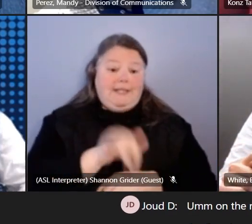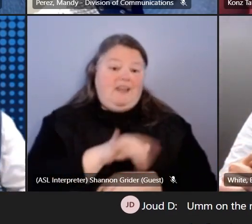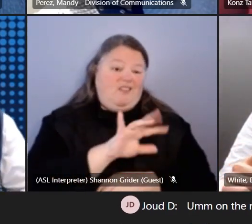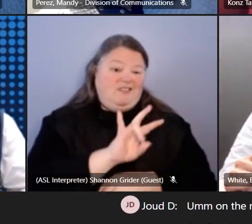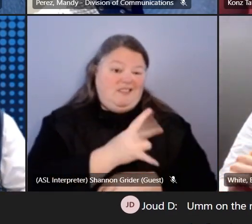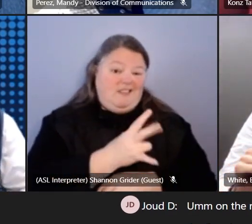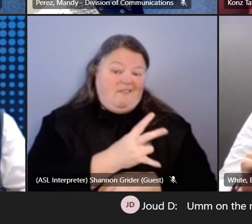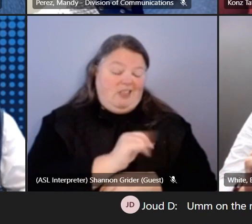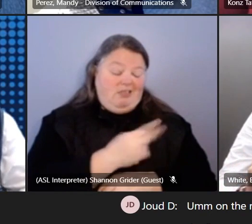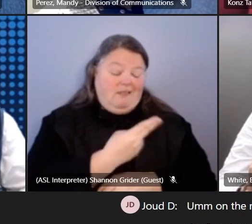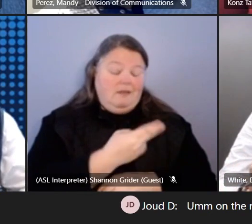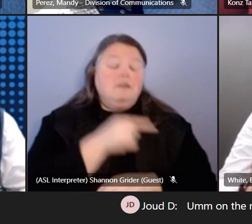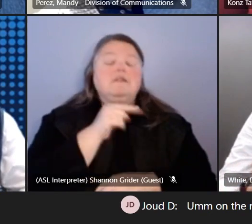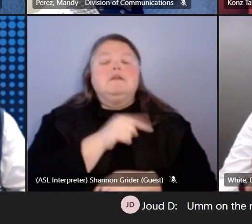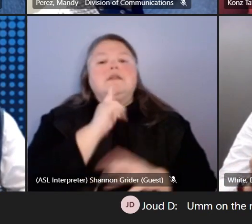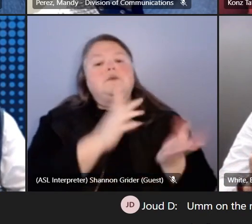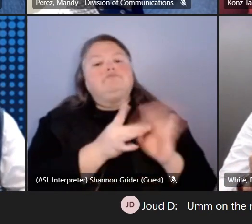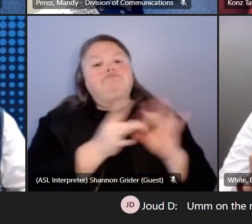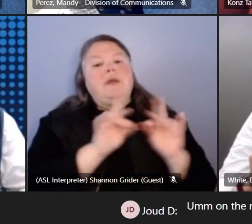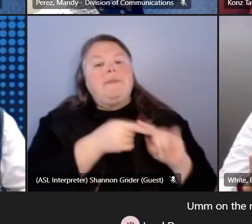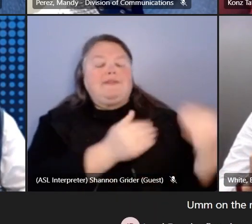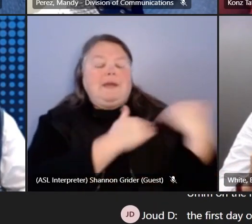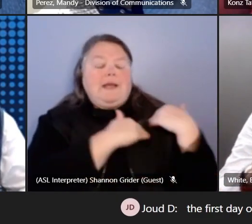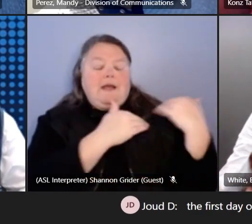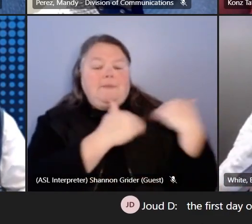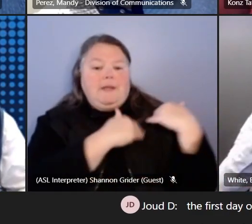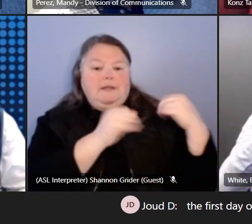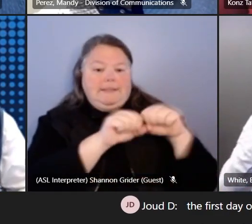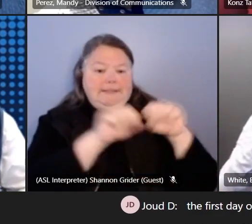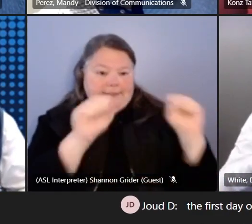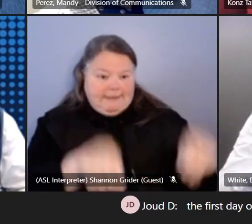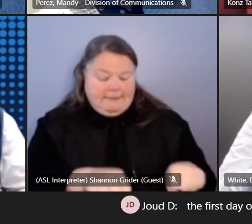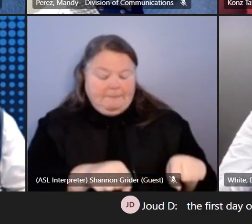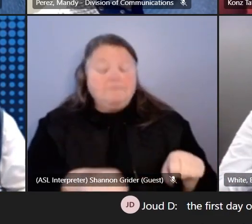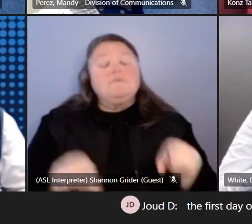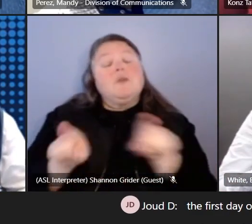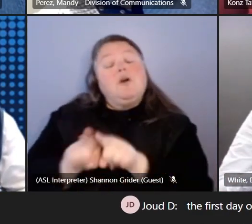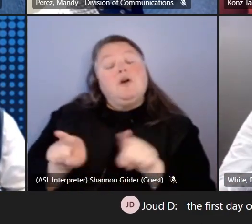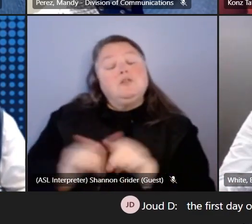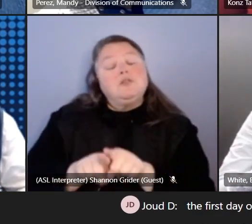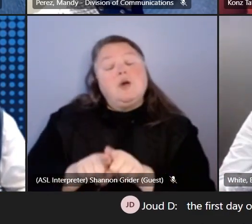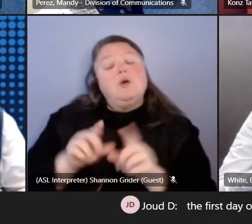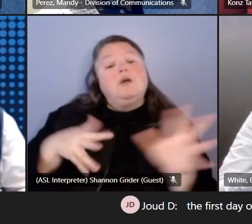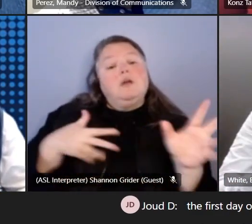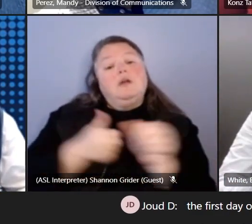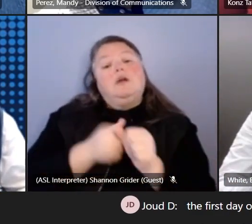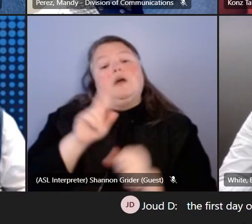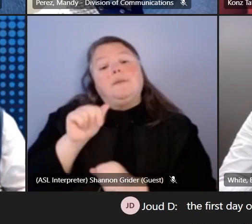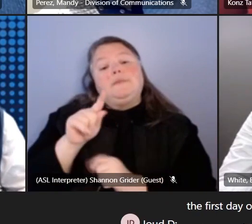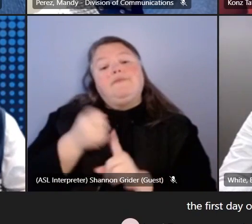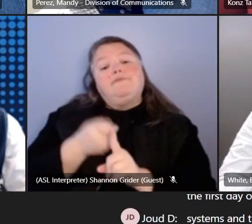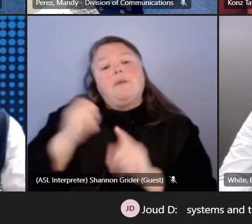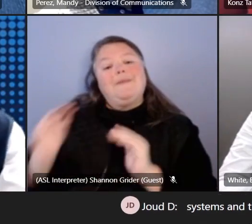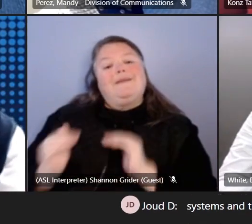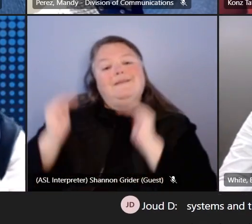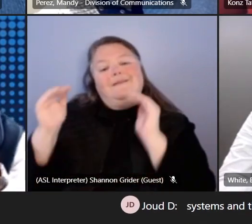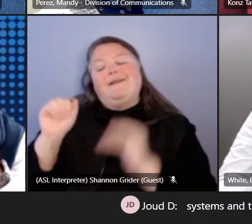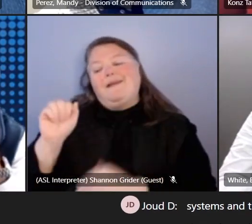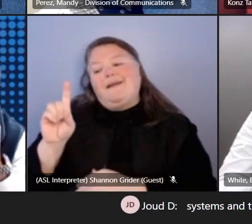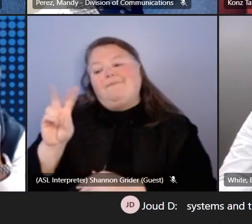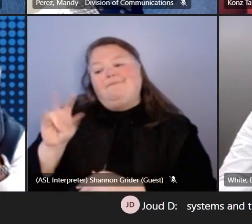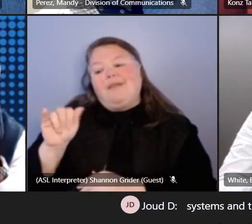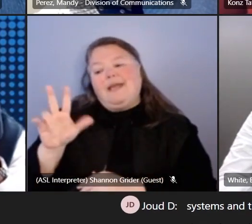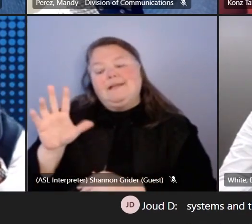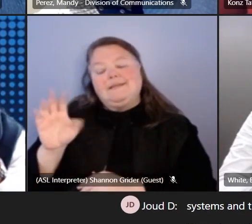was just talking about accountability systems. And then we also got updates from Advance Kentucky and we also did hear